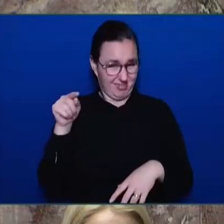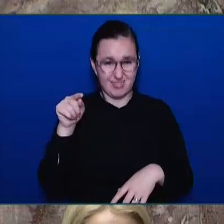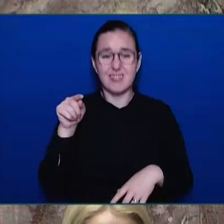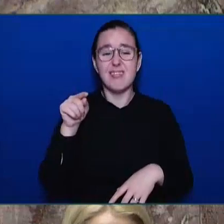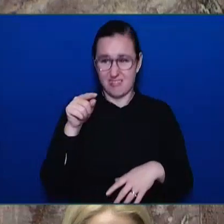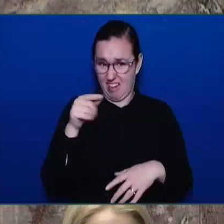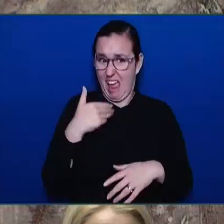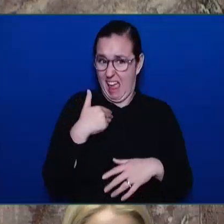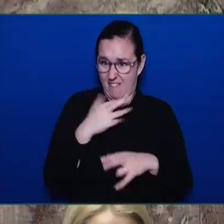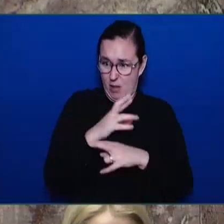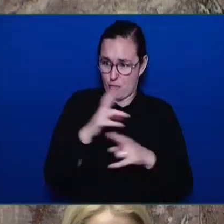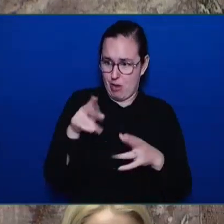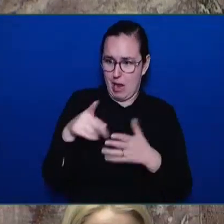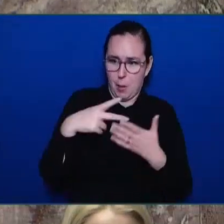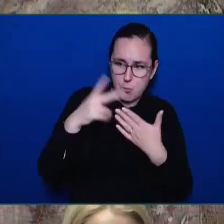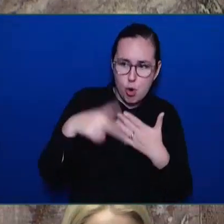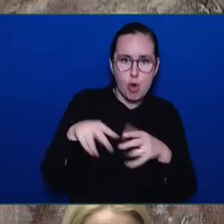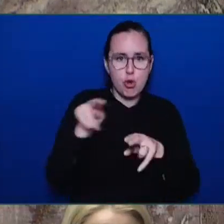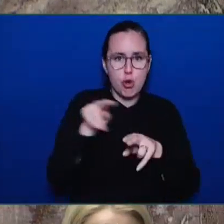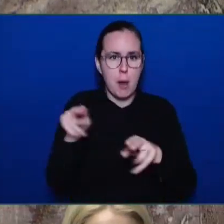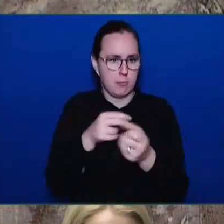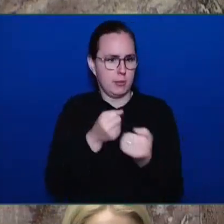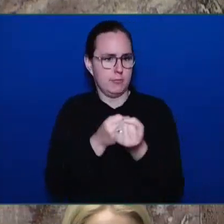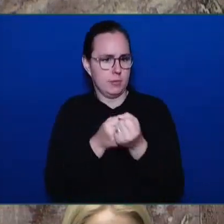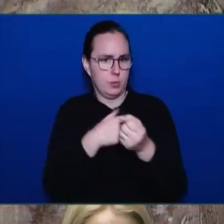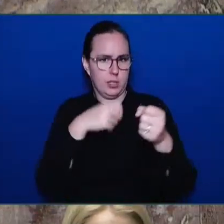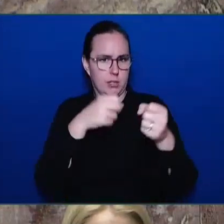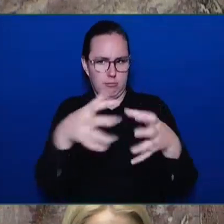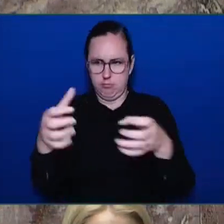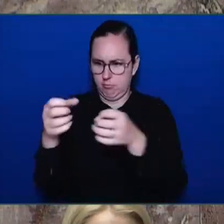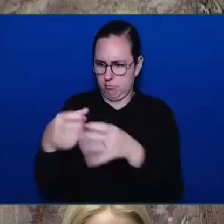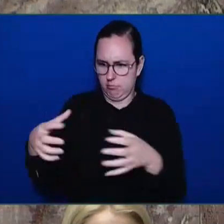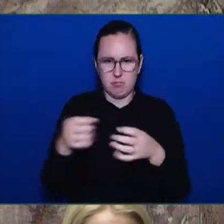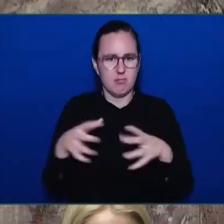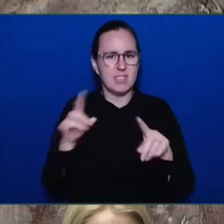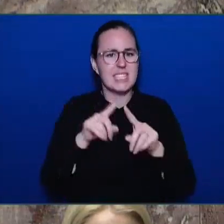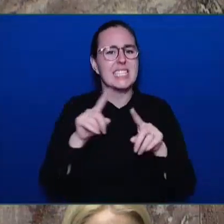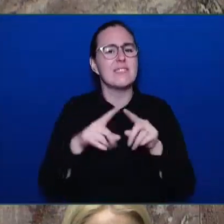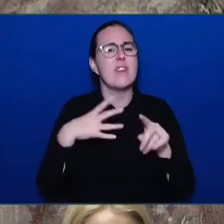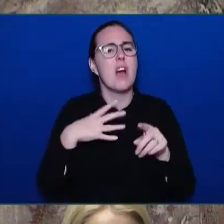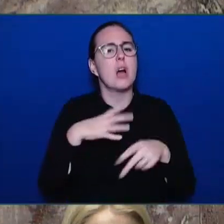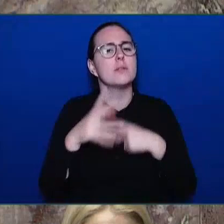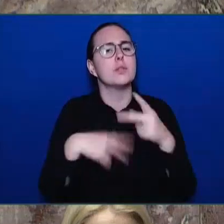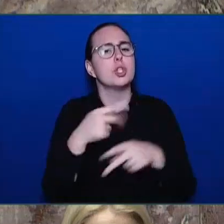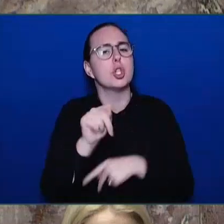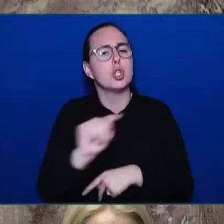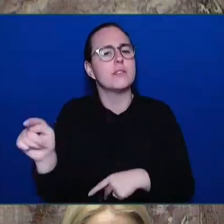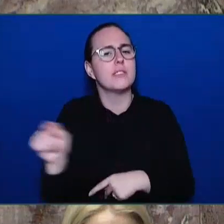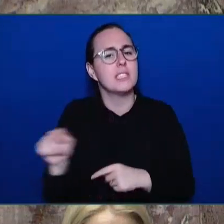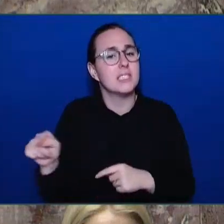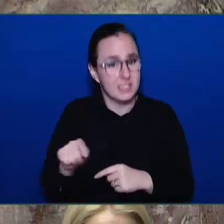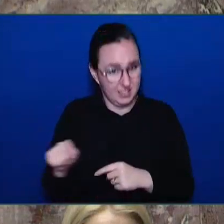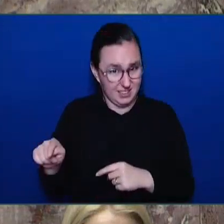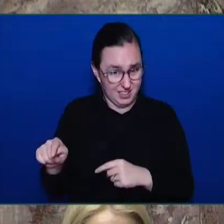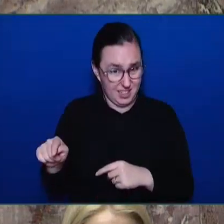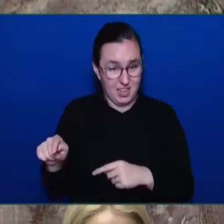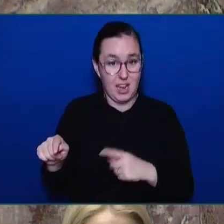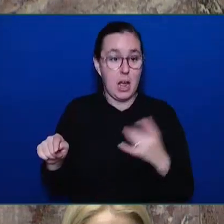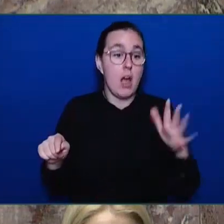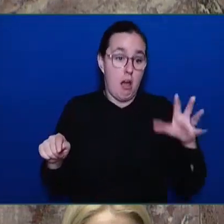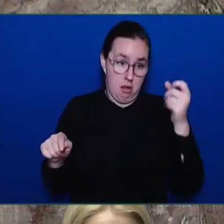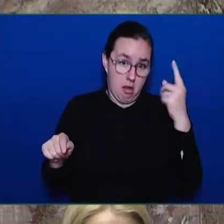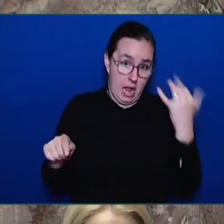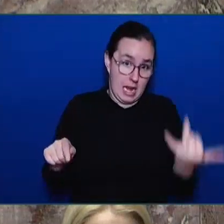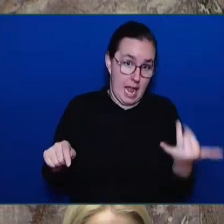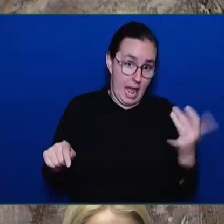services, including upstream for children and youth, for adults accessing counselling programs.